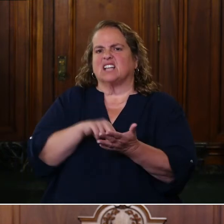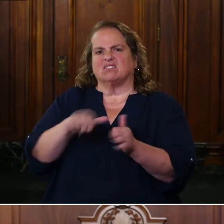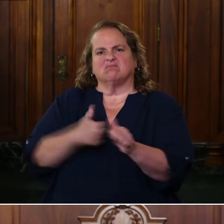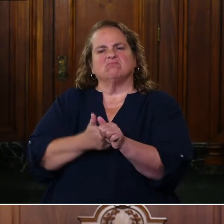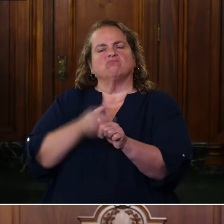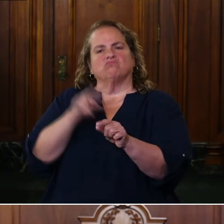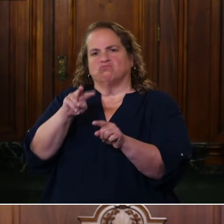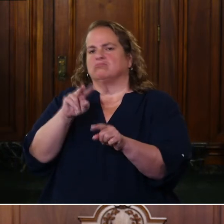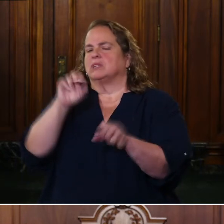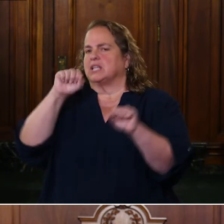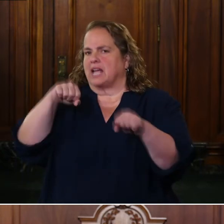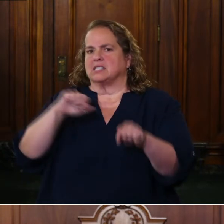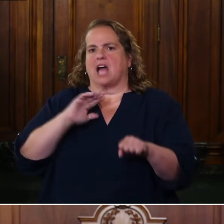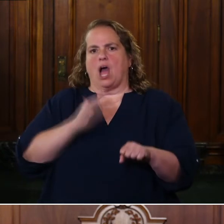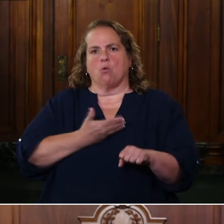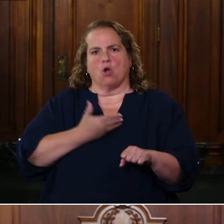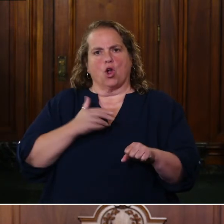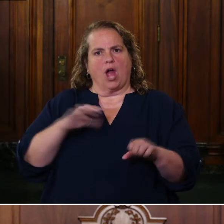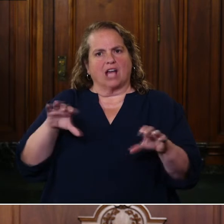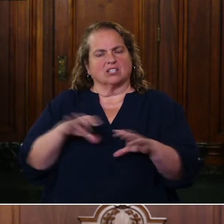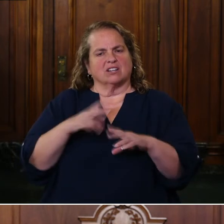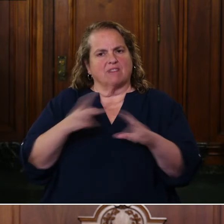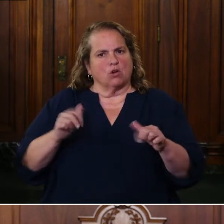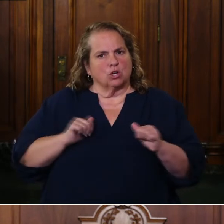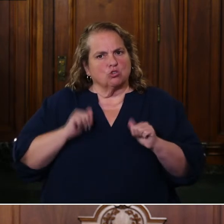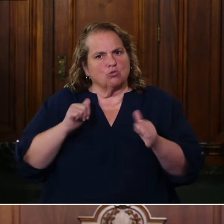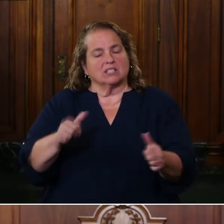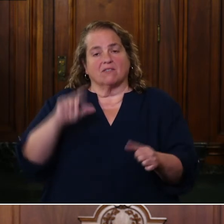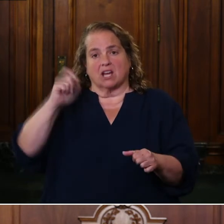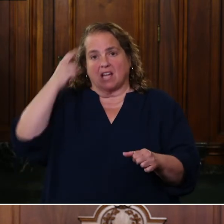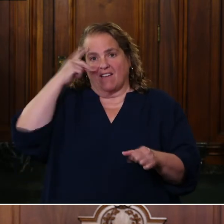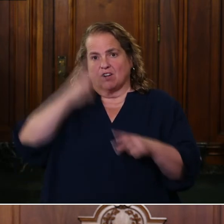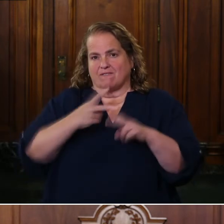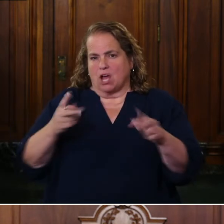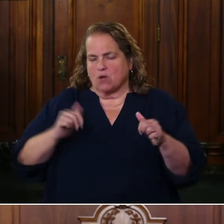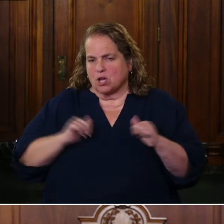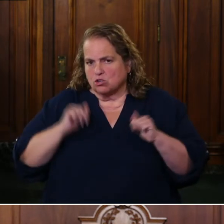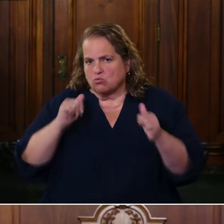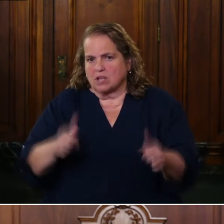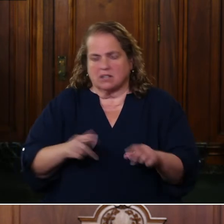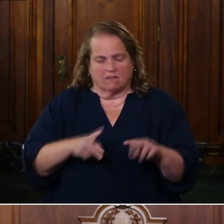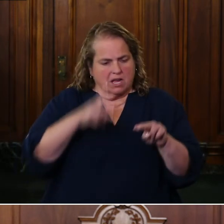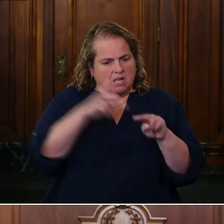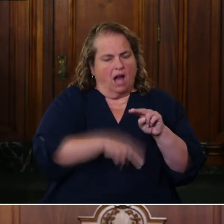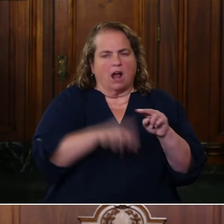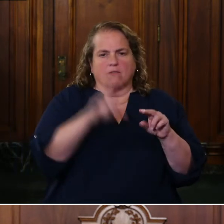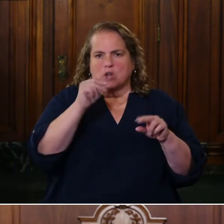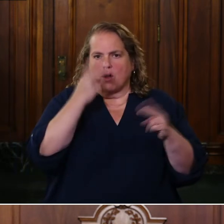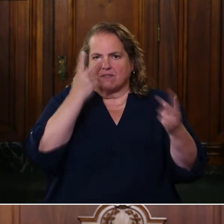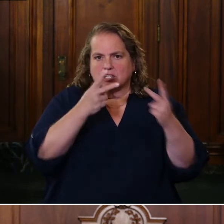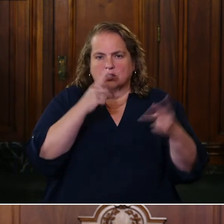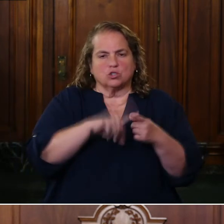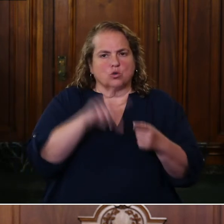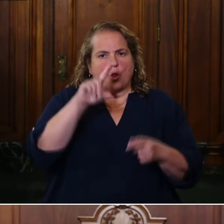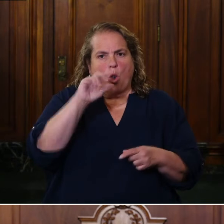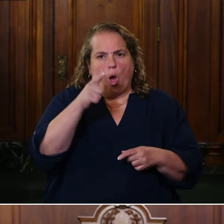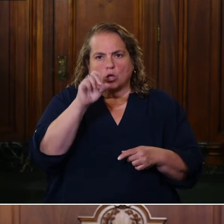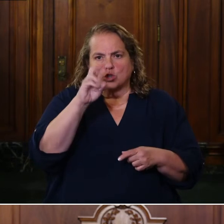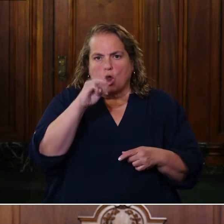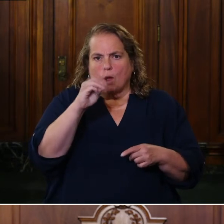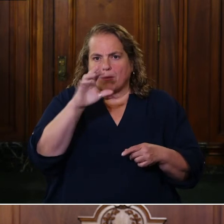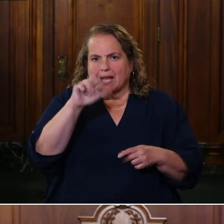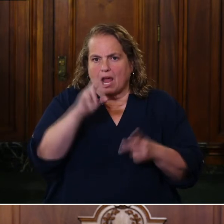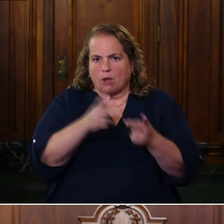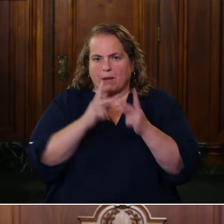The Governor was very aggressive in cutting off visitation to long term care facilities quite early in this process.